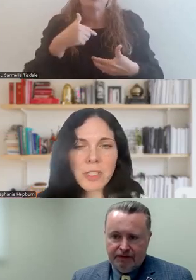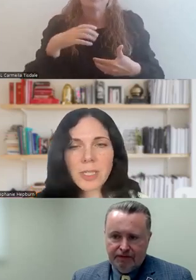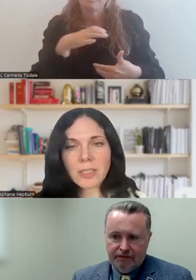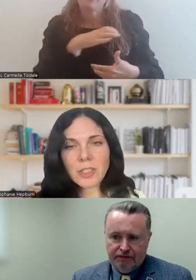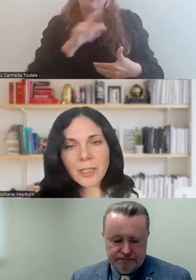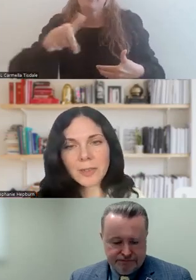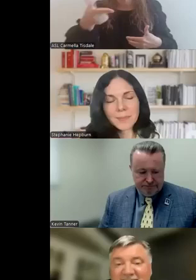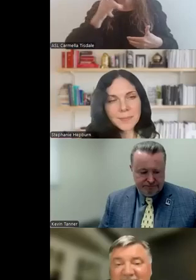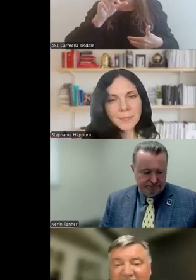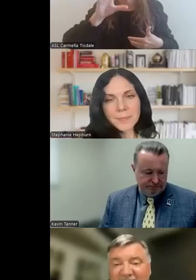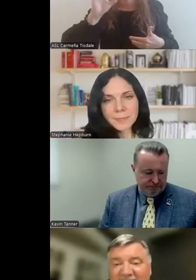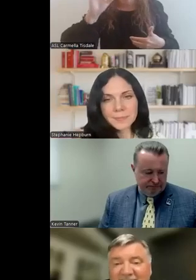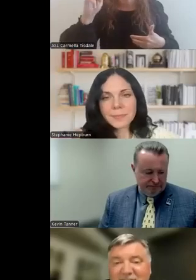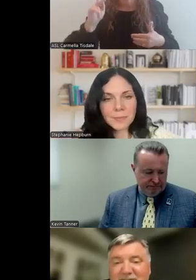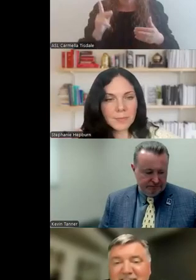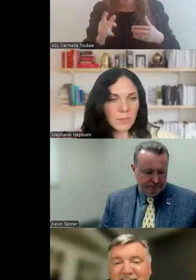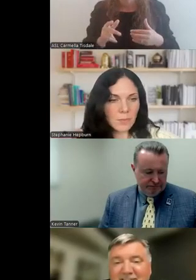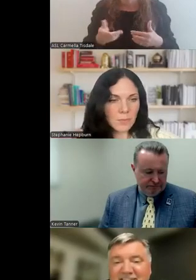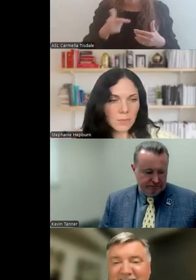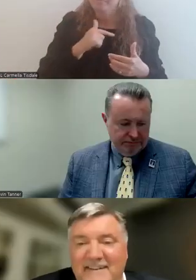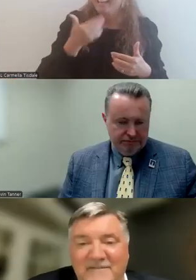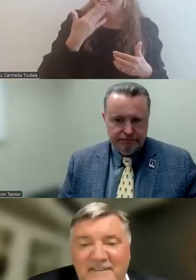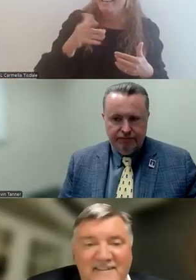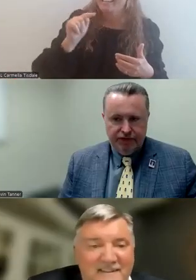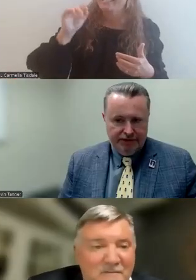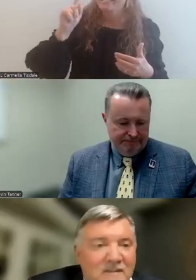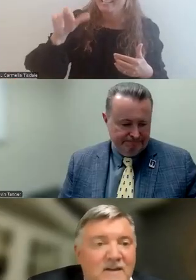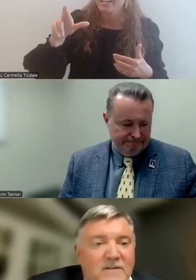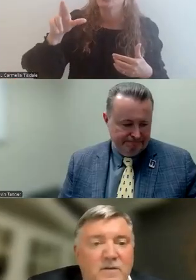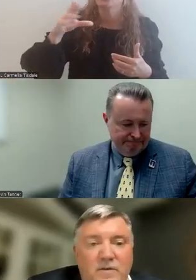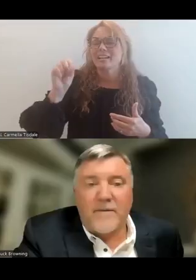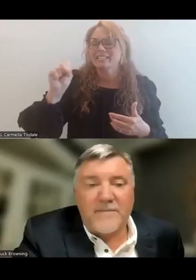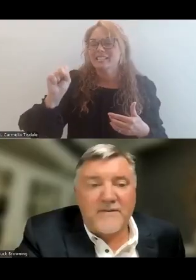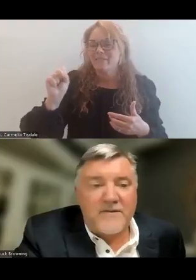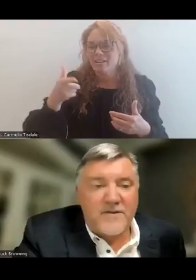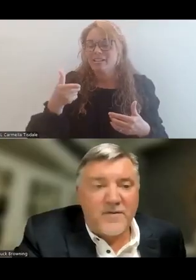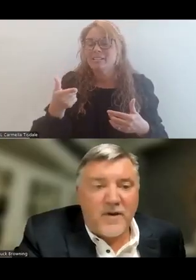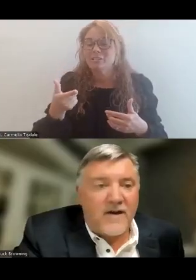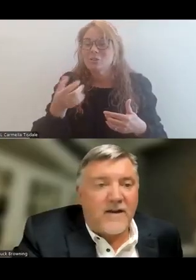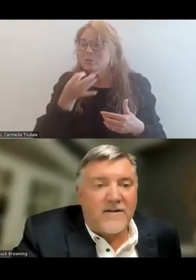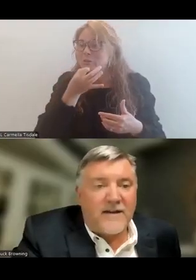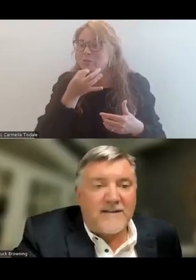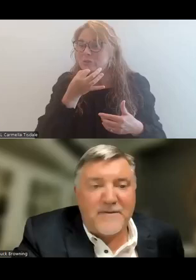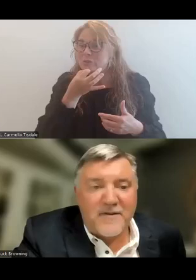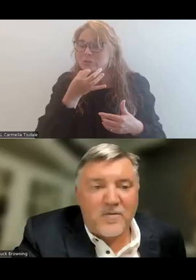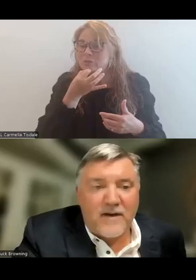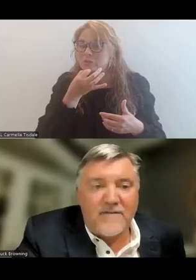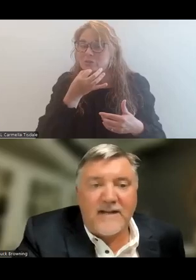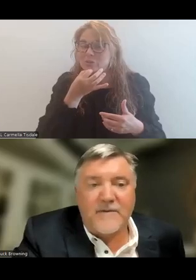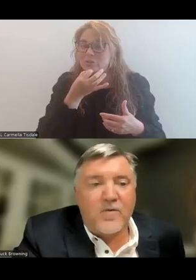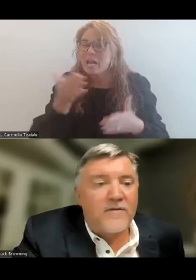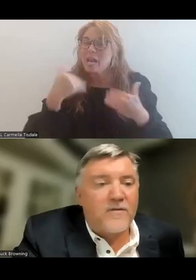pass it back to you, Dr. Chuck. Thanks, Commissioner Tanner. Thanks, Stephanie. So, coming up soon, our next